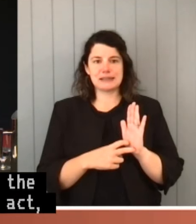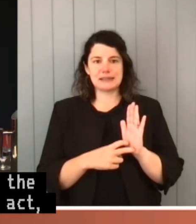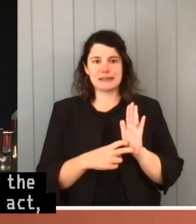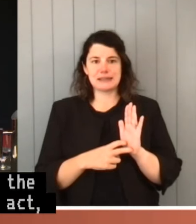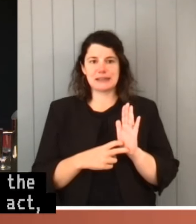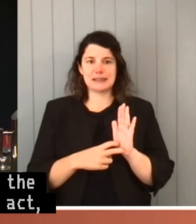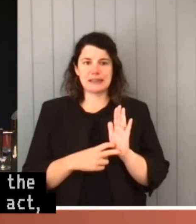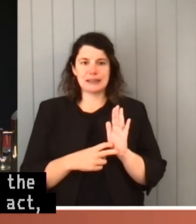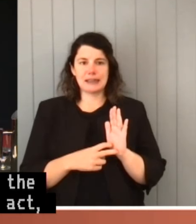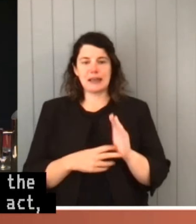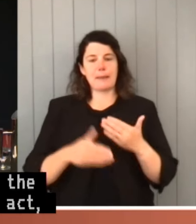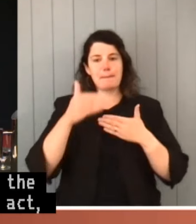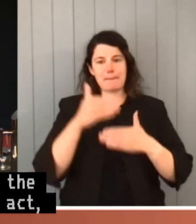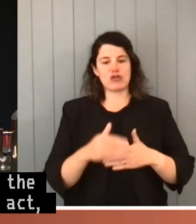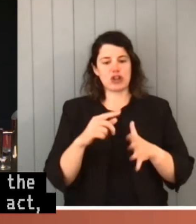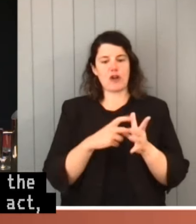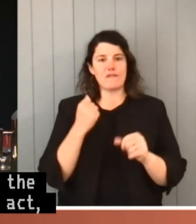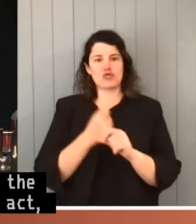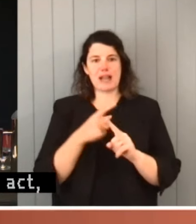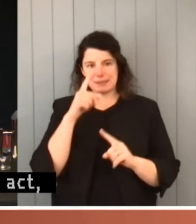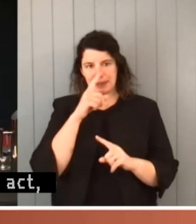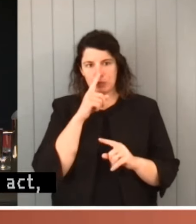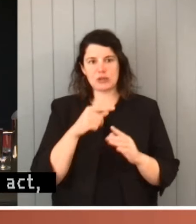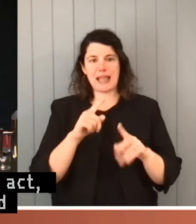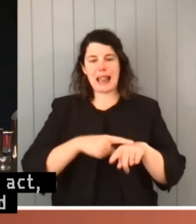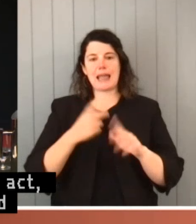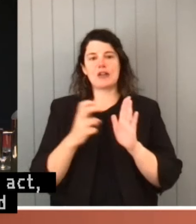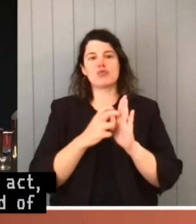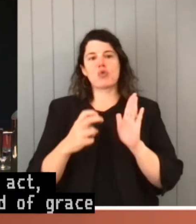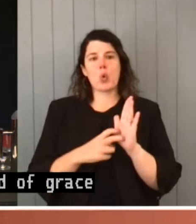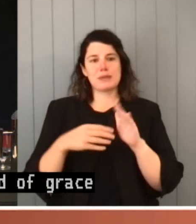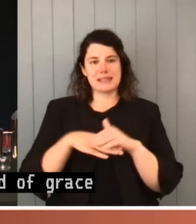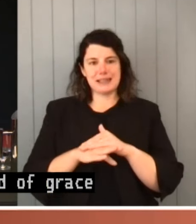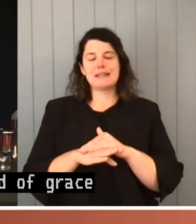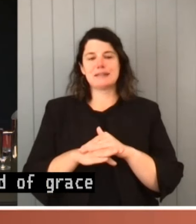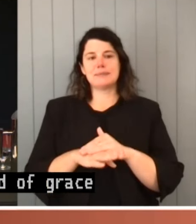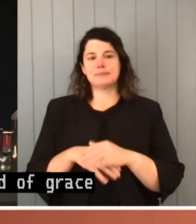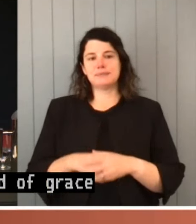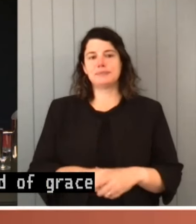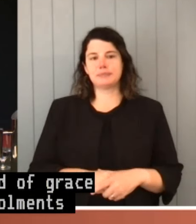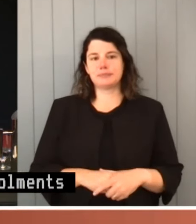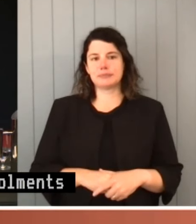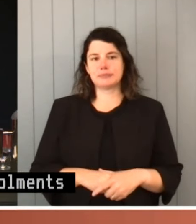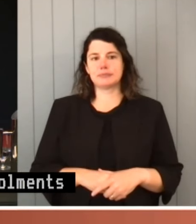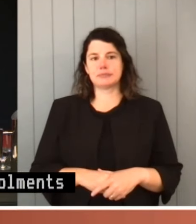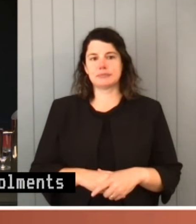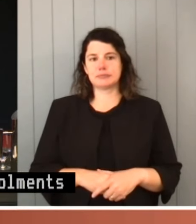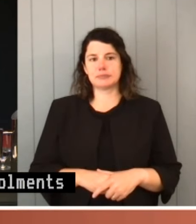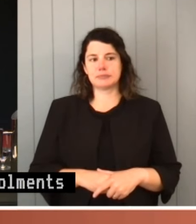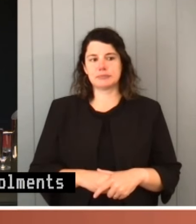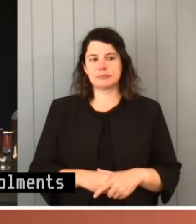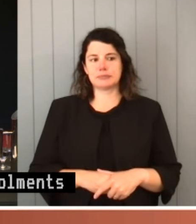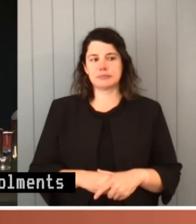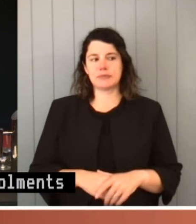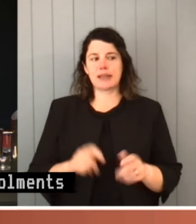period of grace for people to get late enrolments in and we held that the amendment was